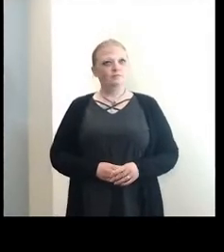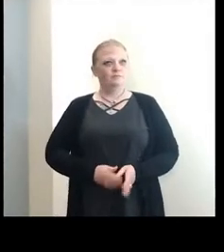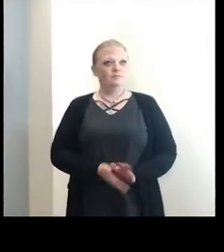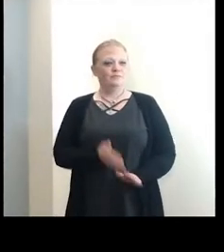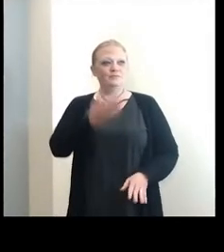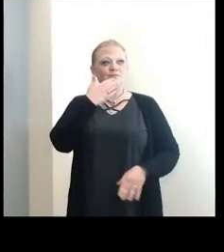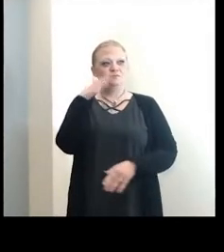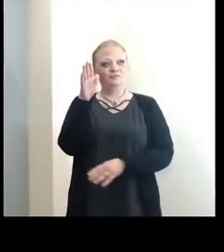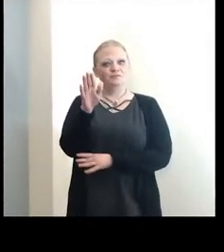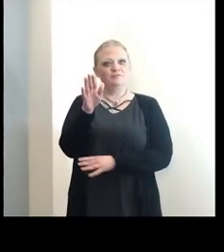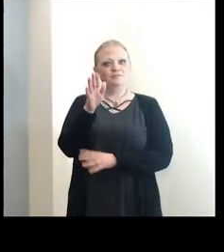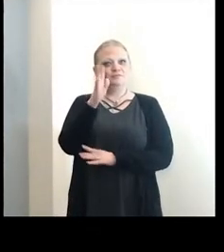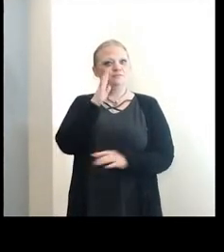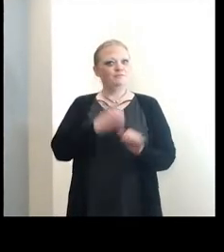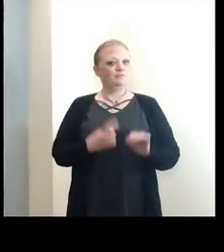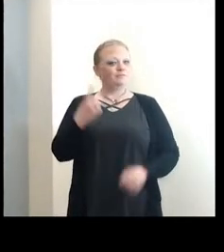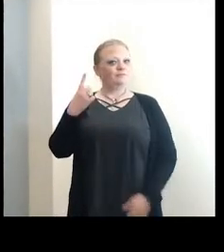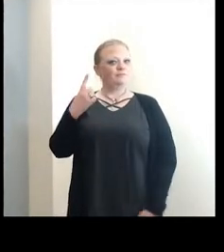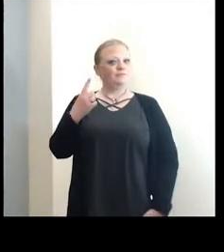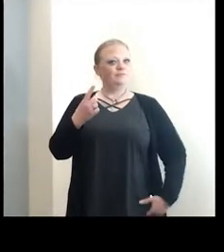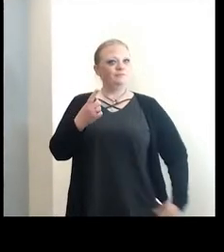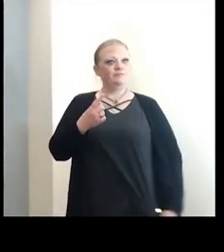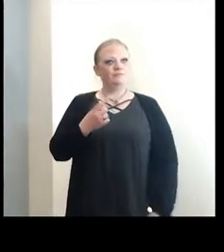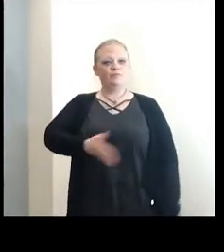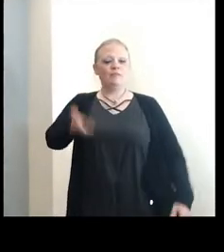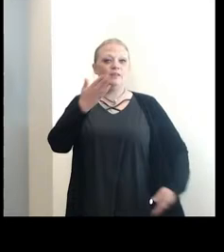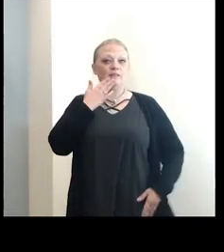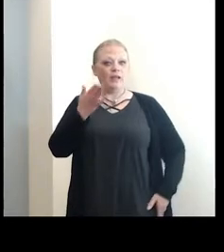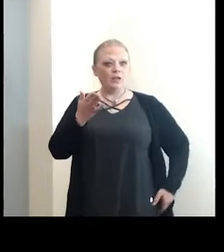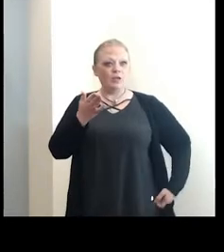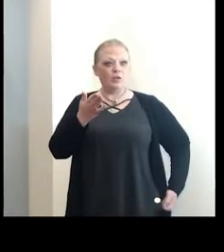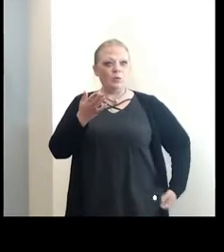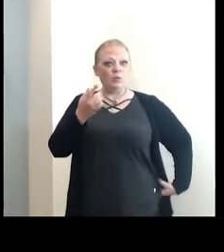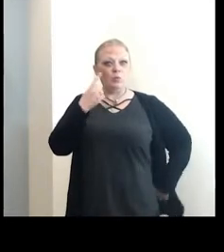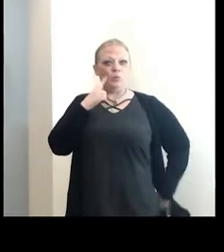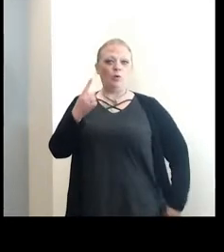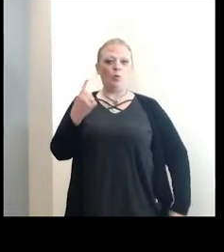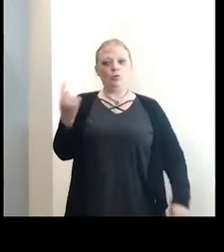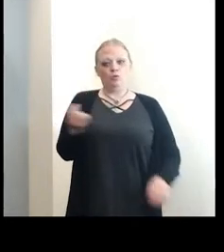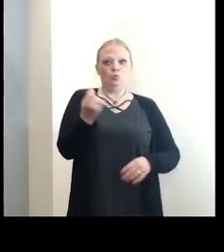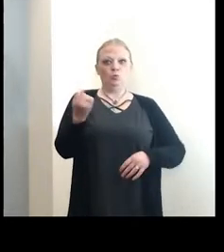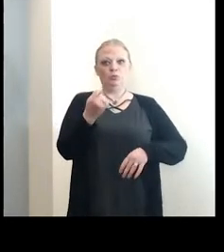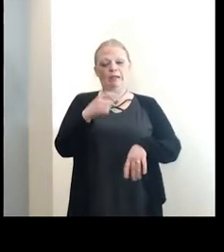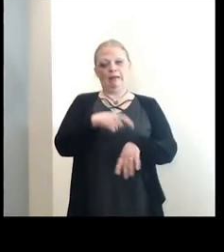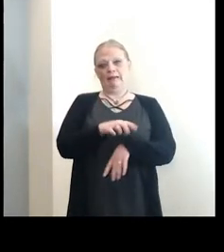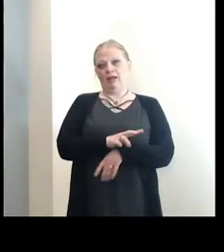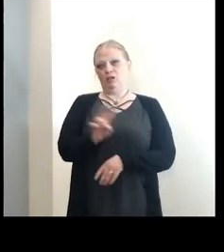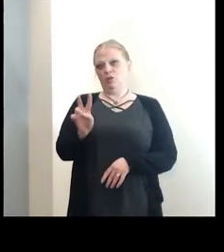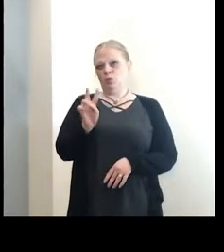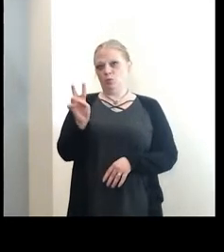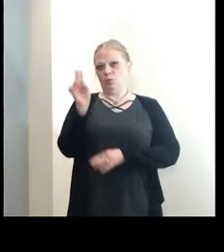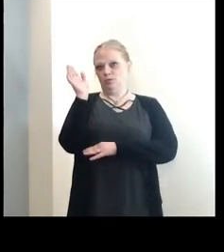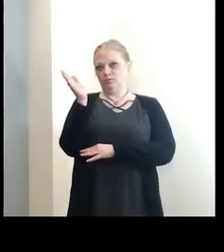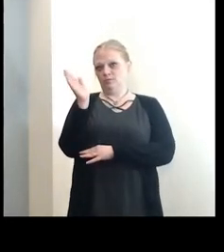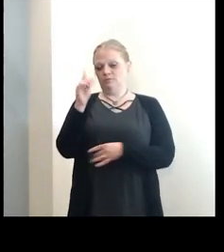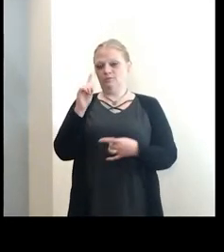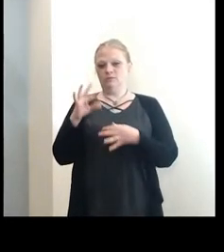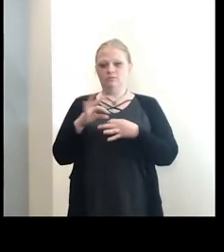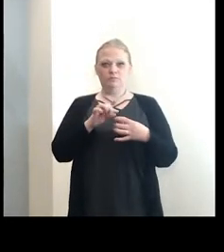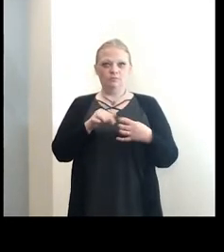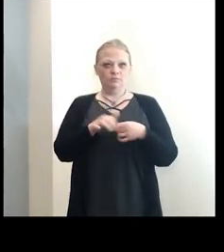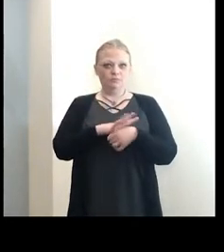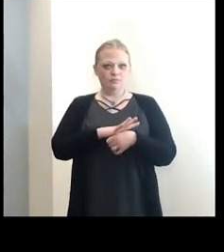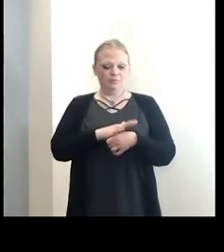Good afternoon everyone and thank you to our Tuesday at 2 press conference in regards to COVID